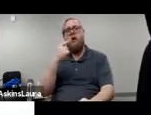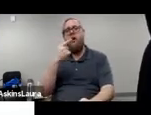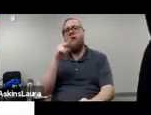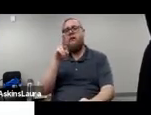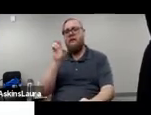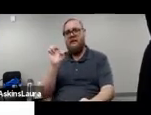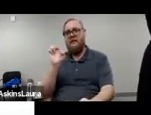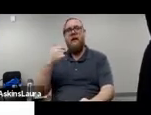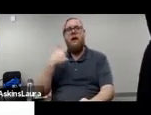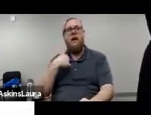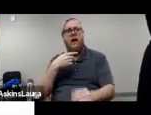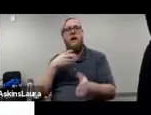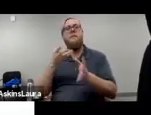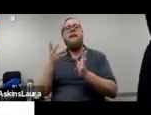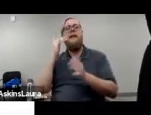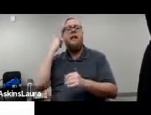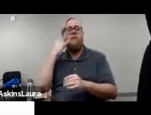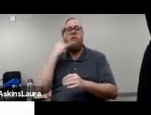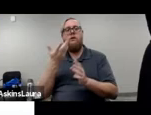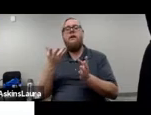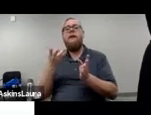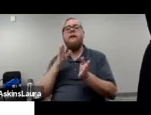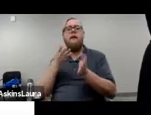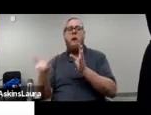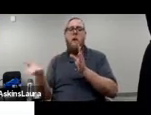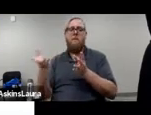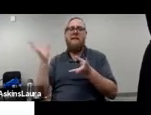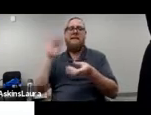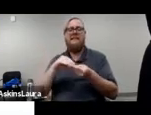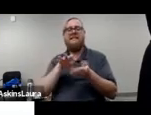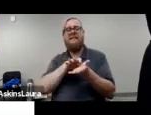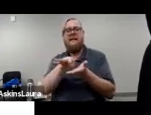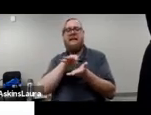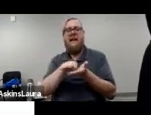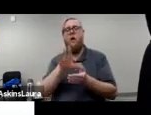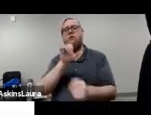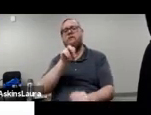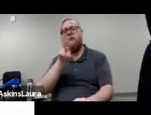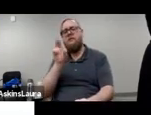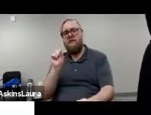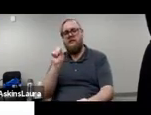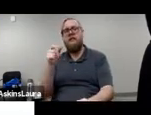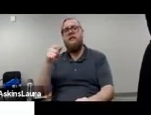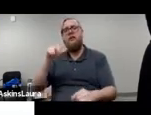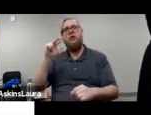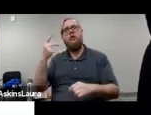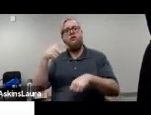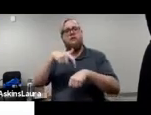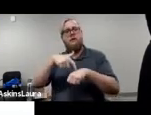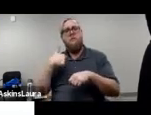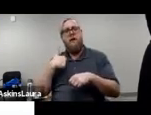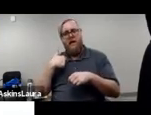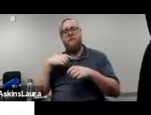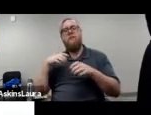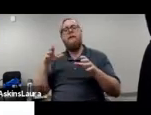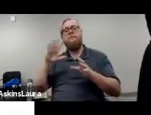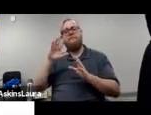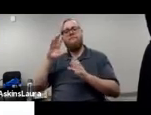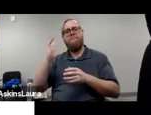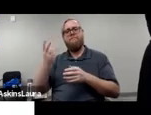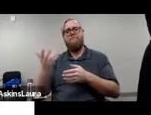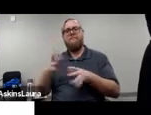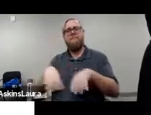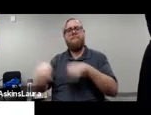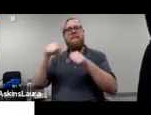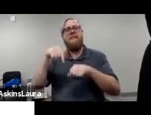of the California Complete Count Census 2020 Office. This is the third time I will be undertaking this role, and I'm